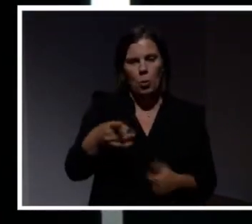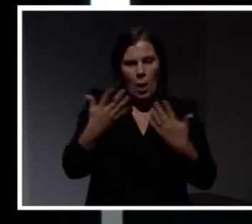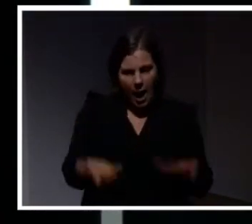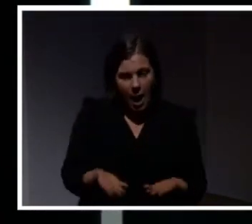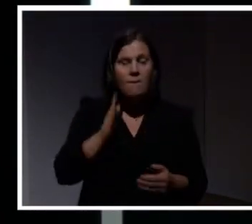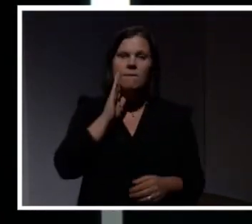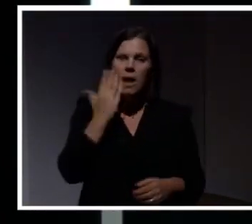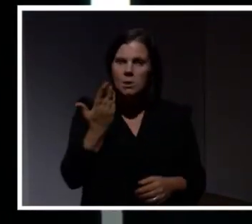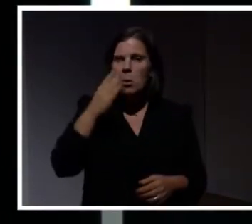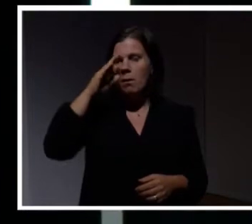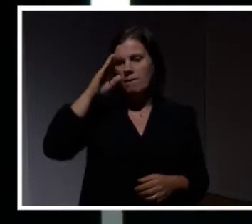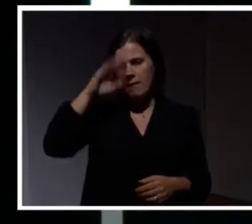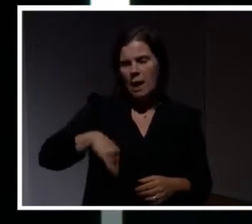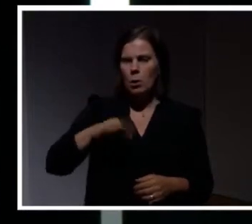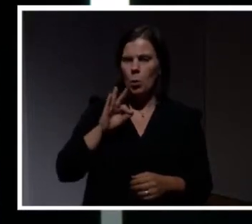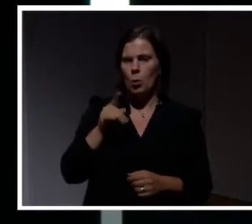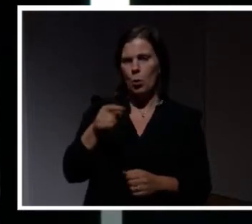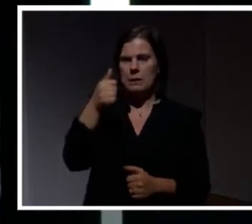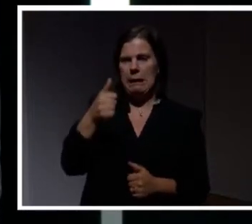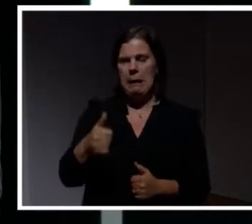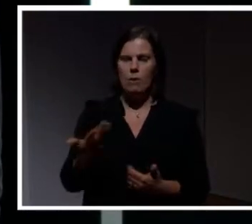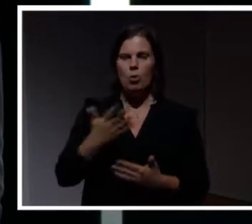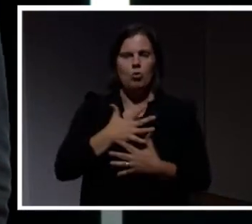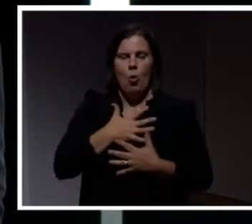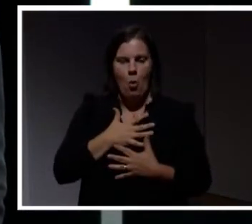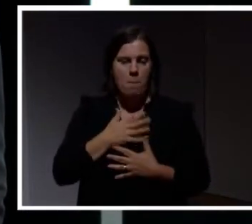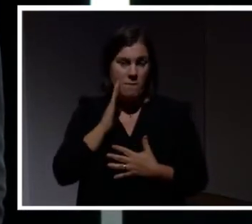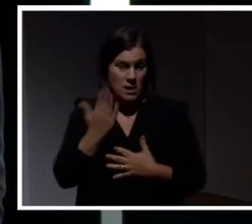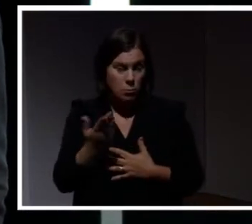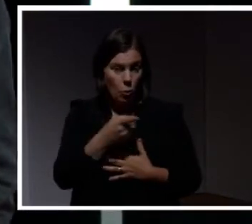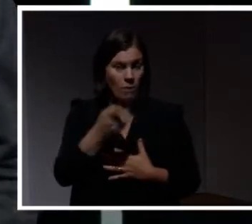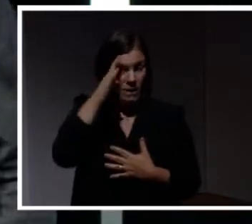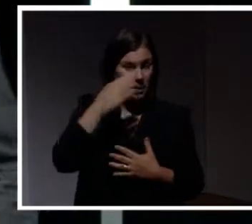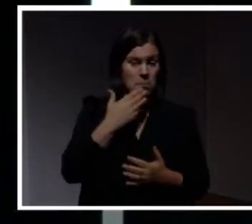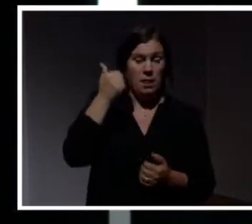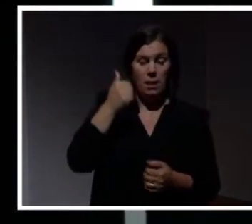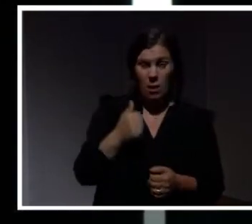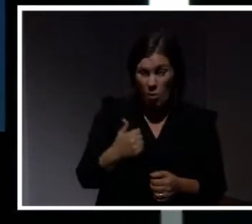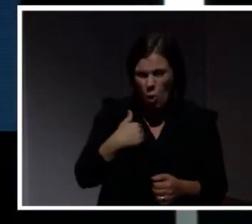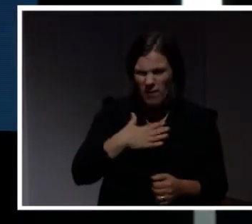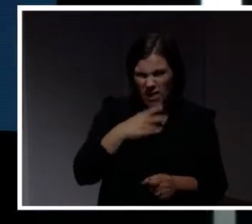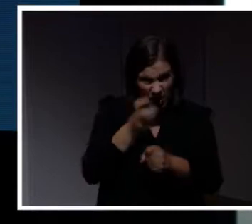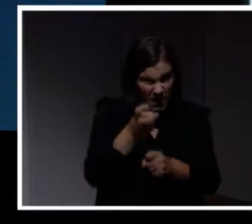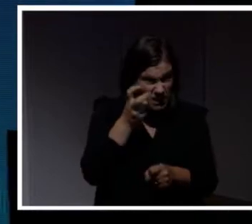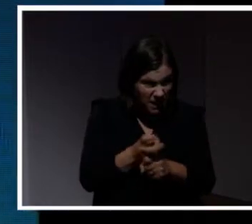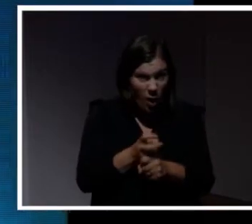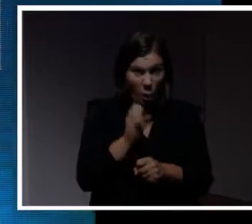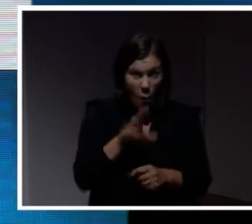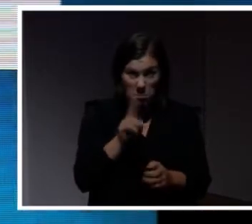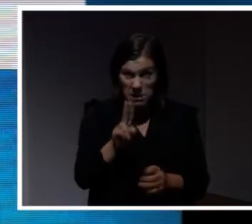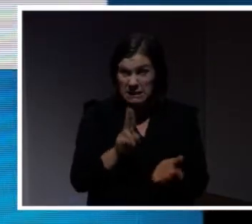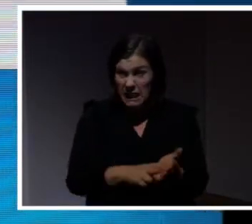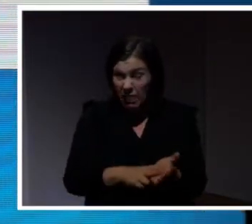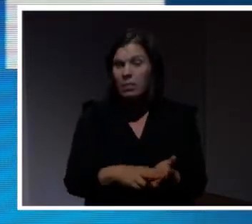Facebook knows you better than anybody else. I really wanted to test if these things can really be true.